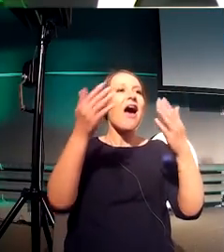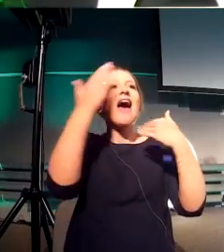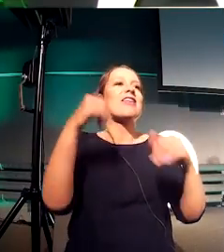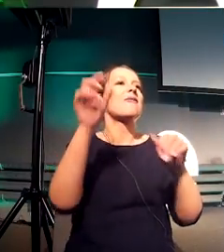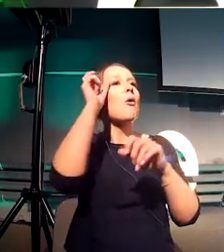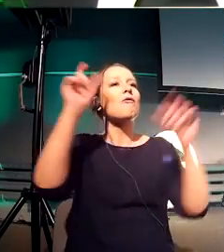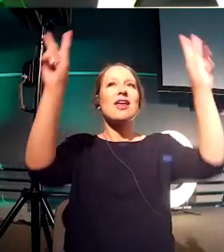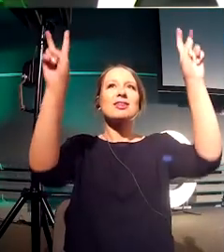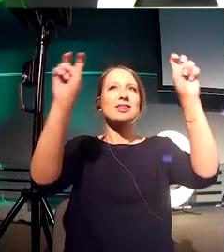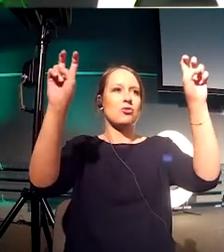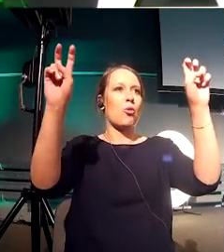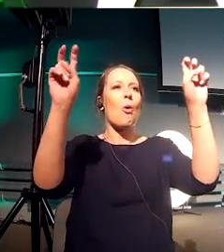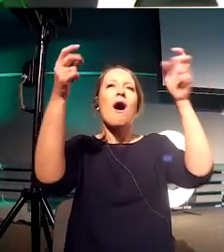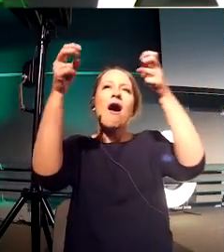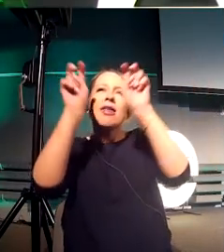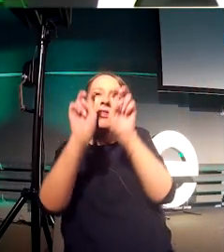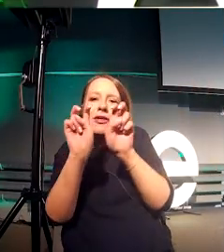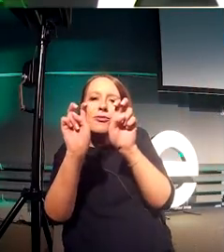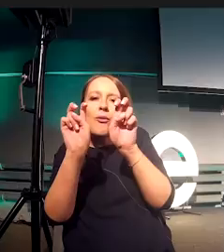two different measurements we have.